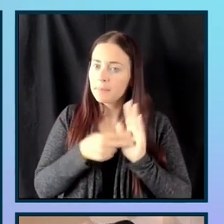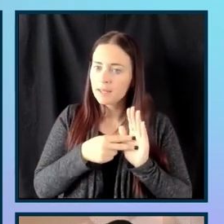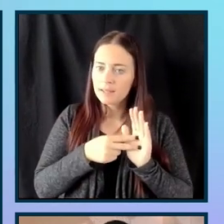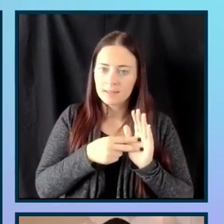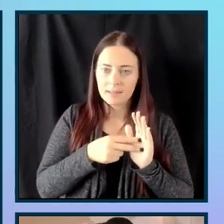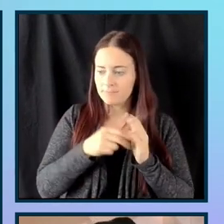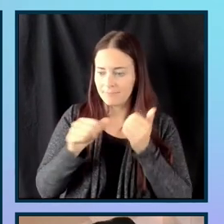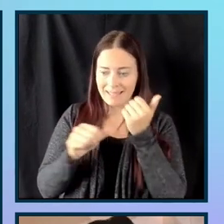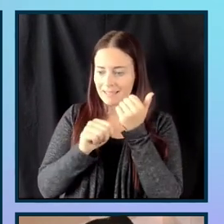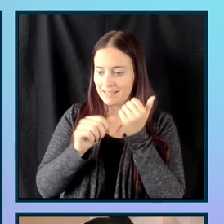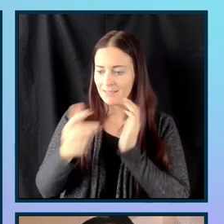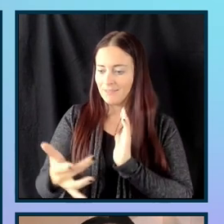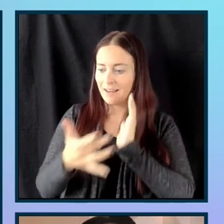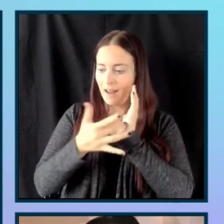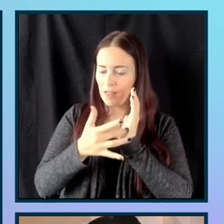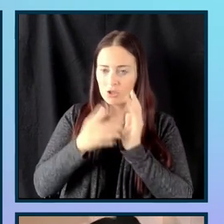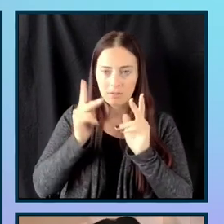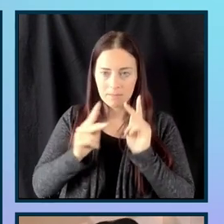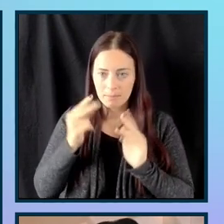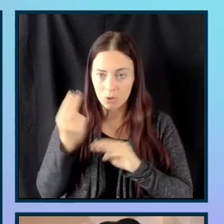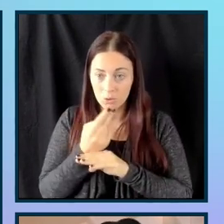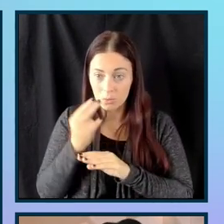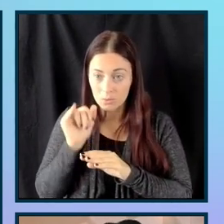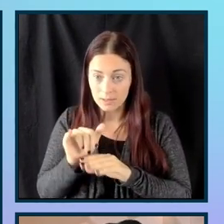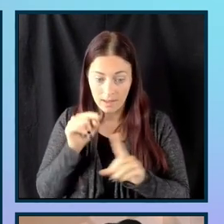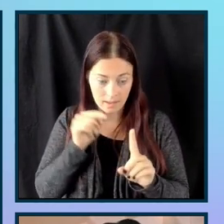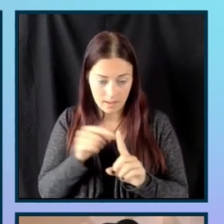then visual users can definitely see that relationship.